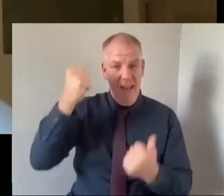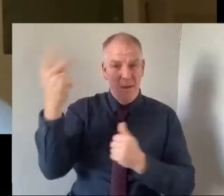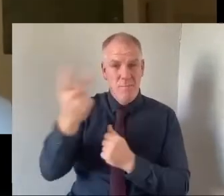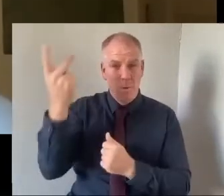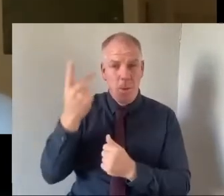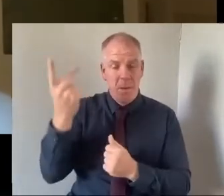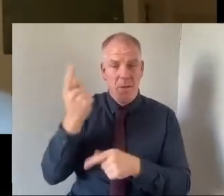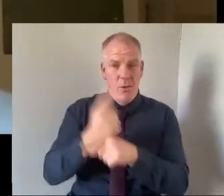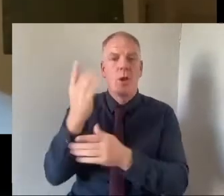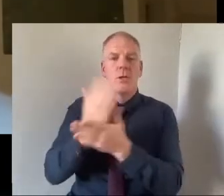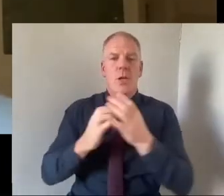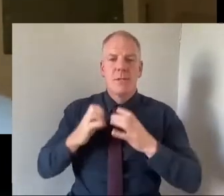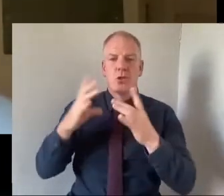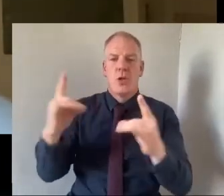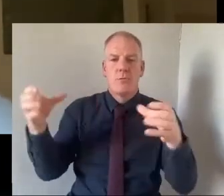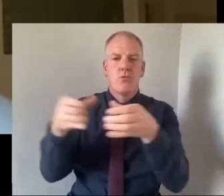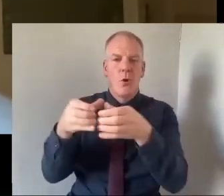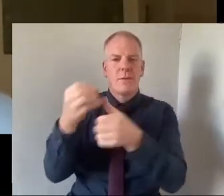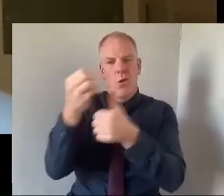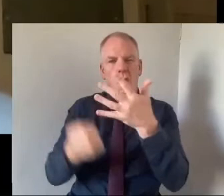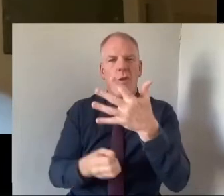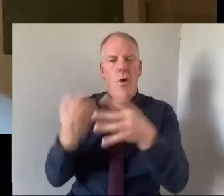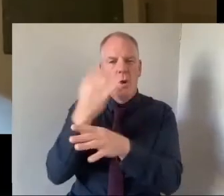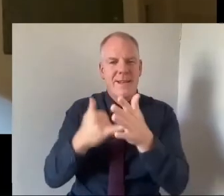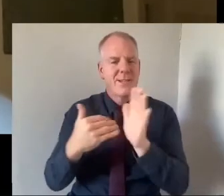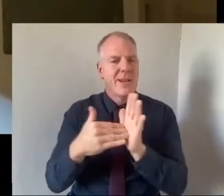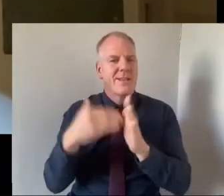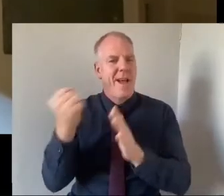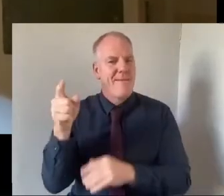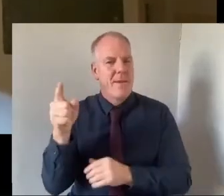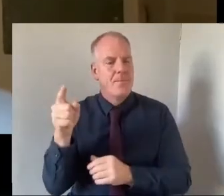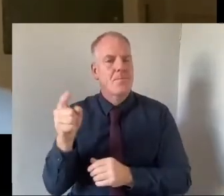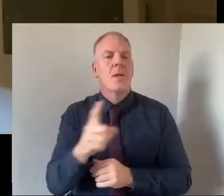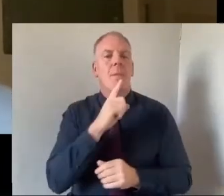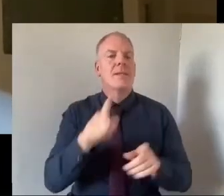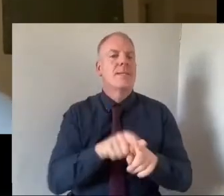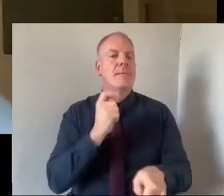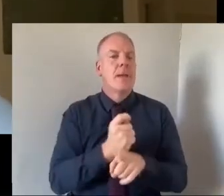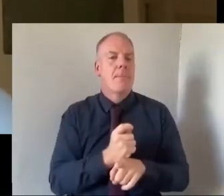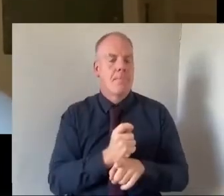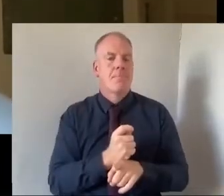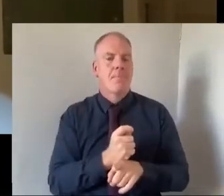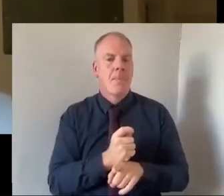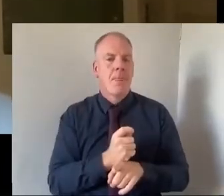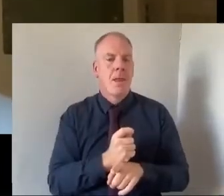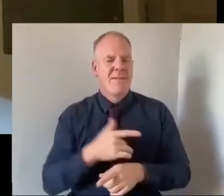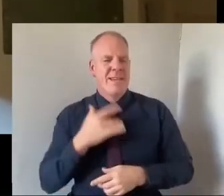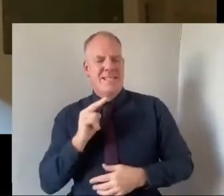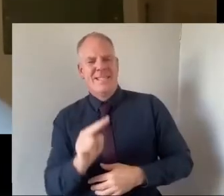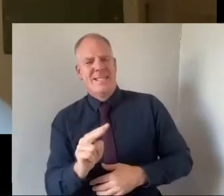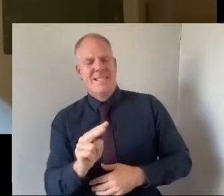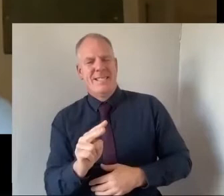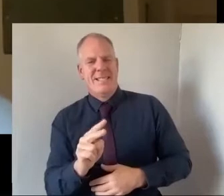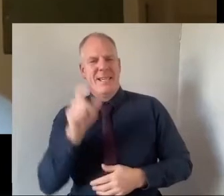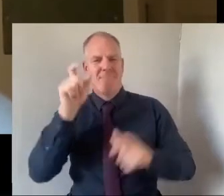some charity groups and other organisations but at the same time I sort of feel that politicians